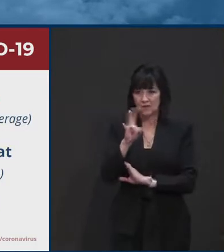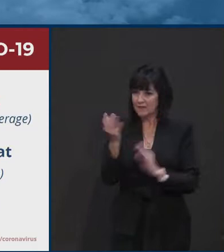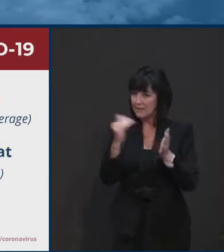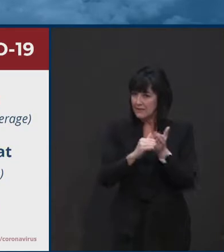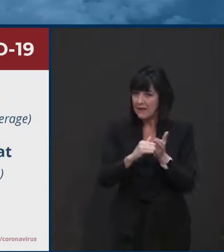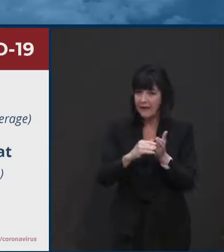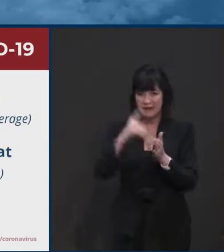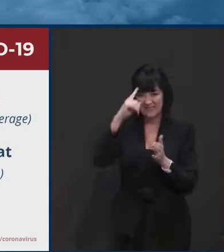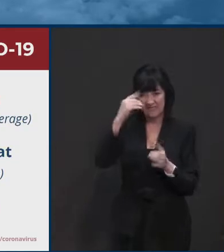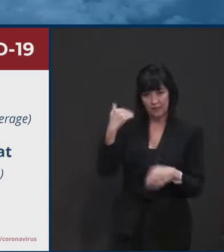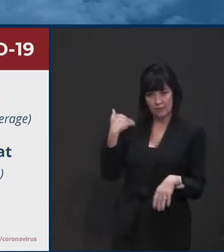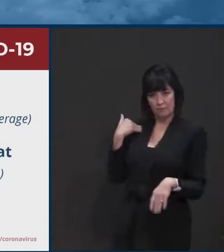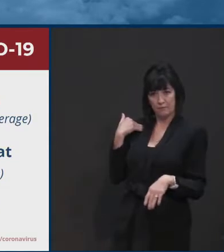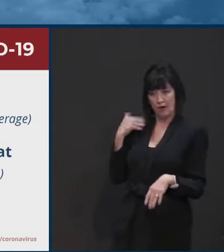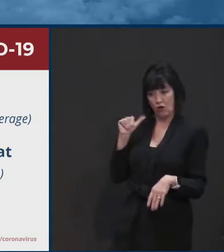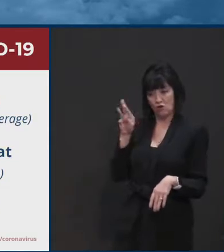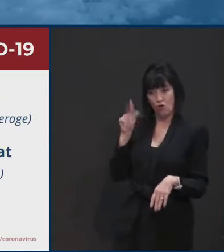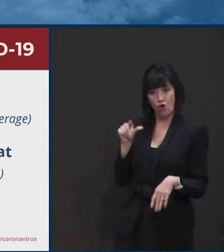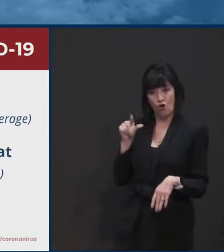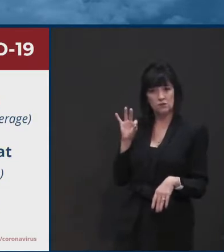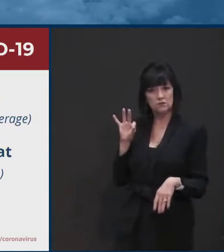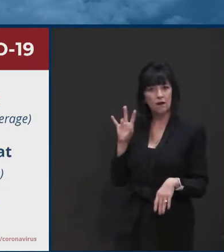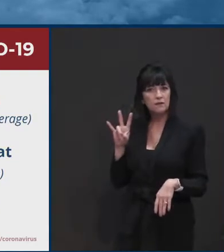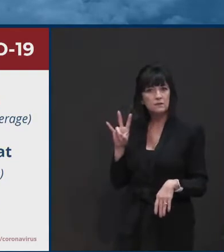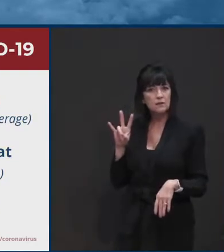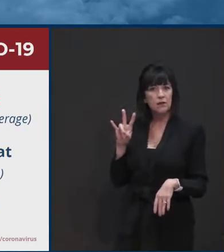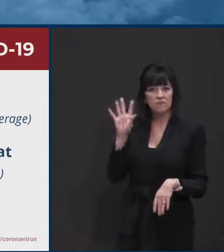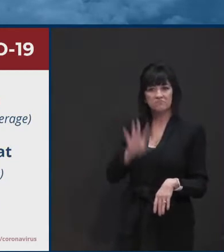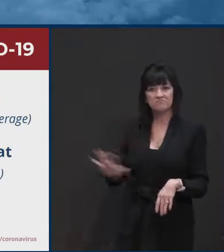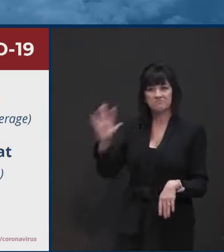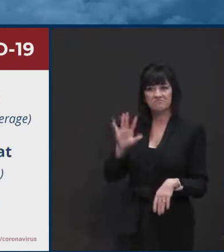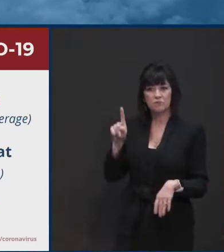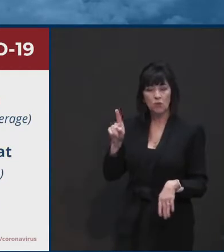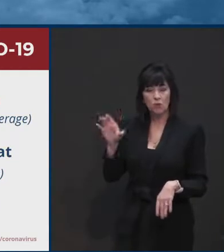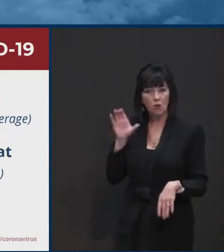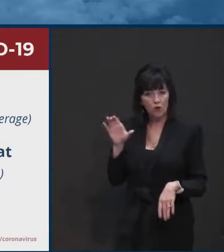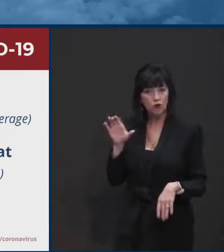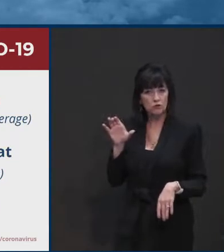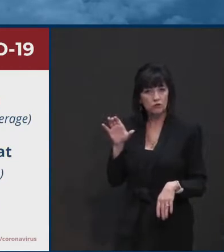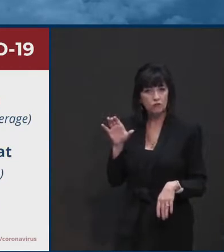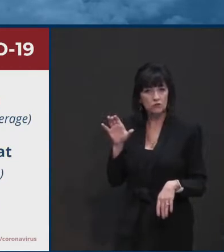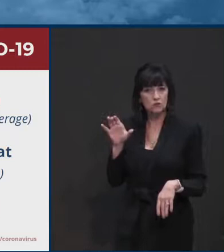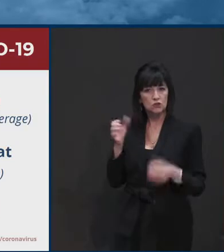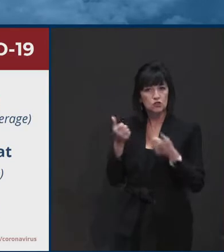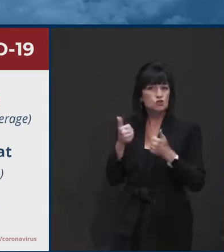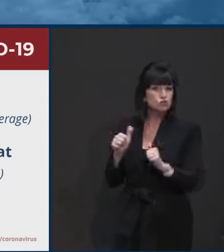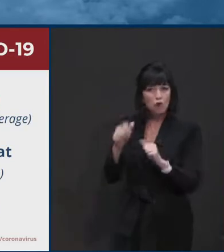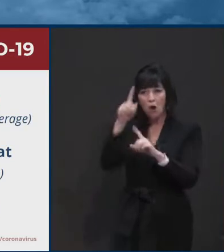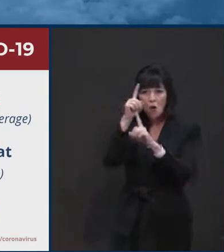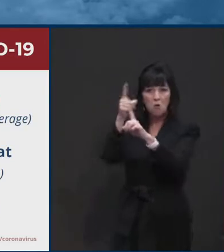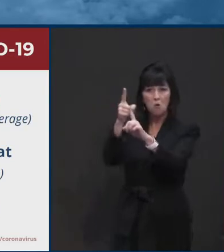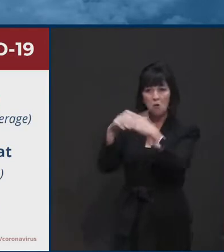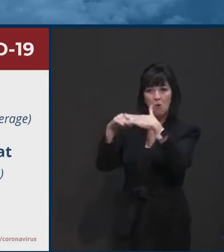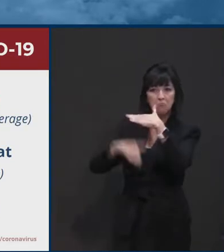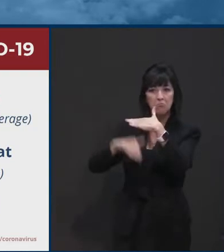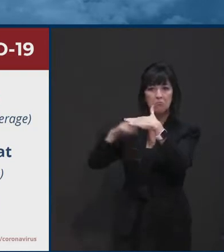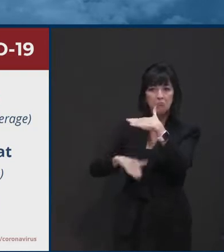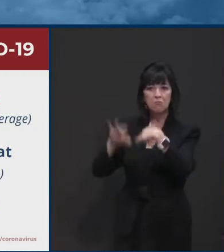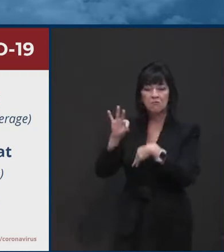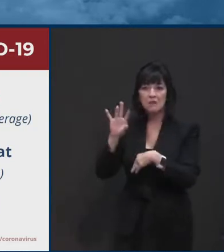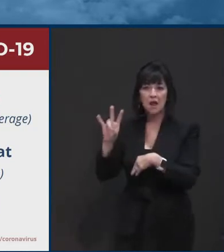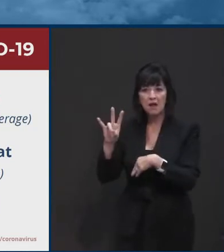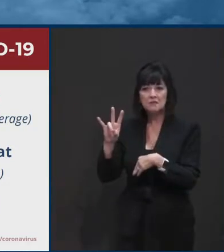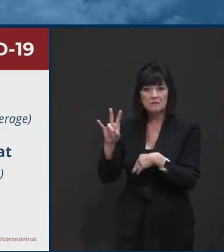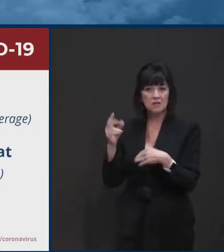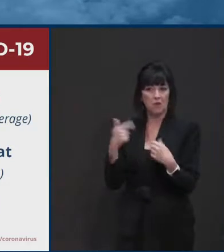We're in the 97, 90 to 100 range, and trying to be under 97. So we were off the quarantine